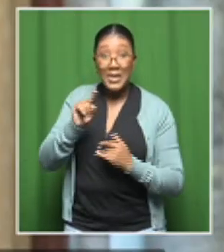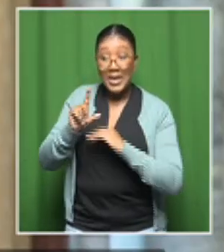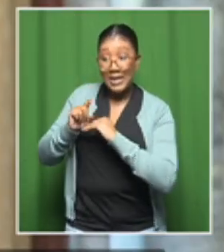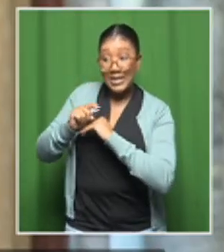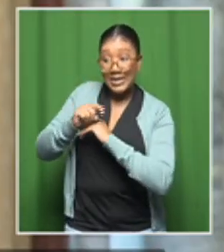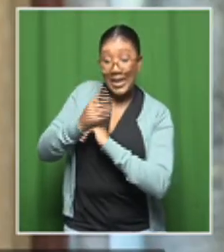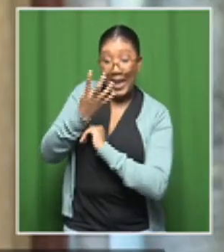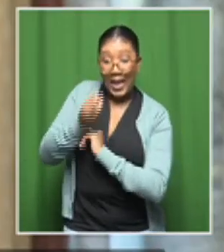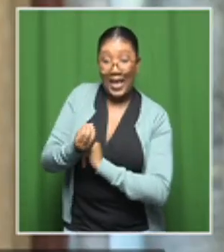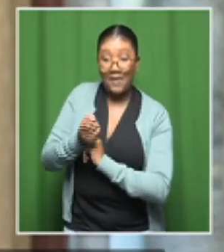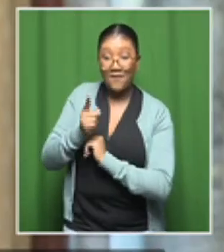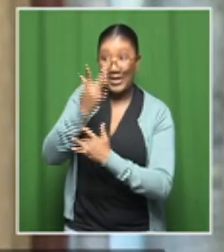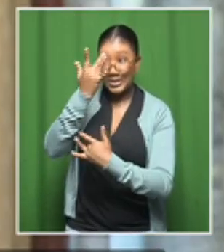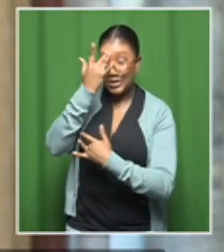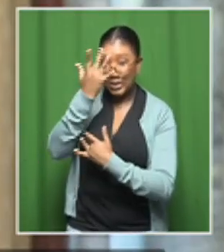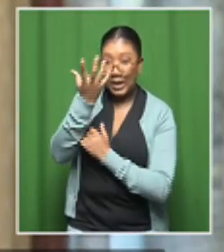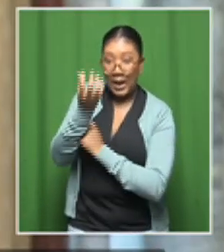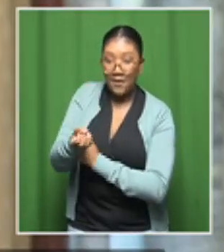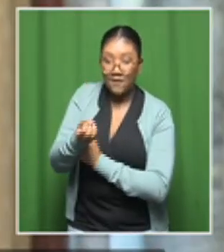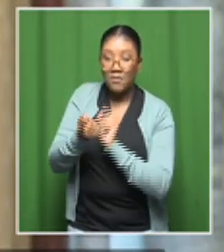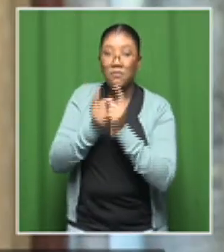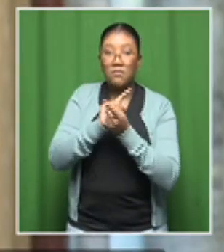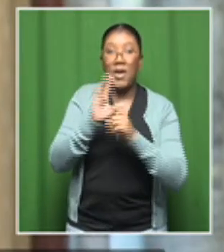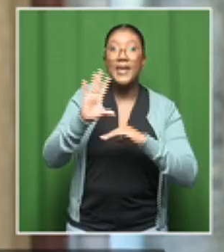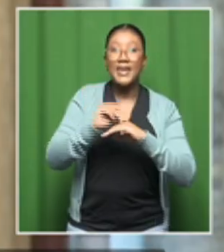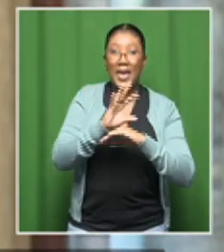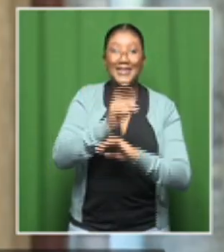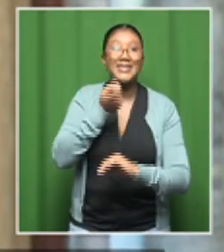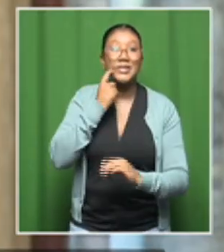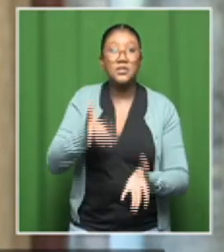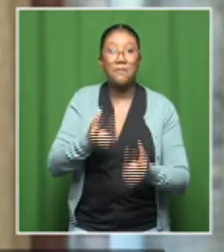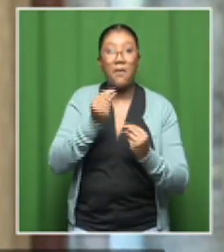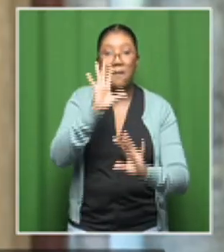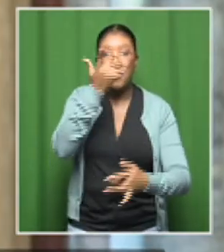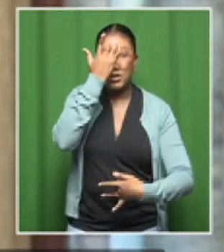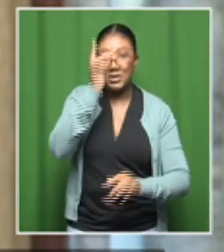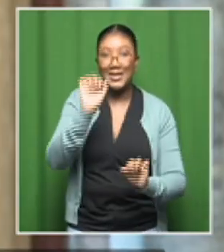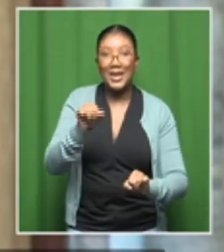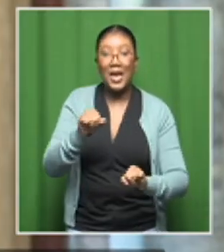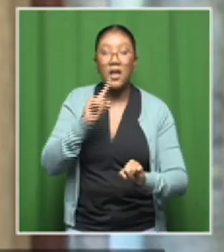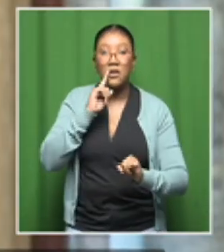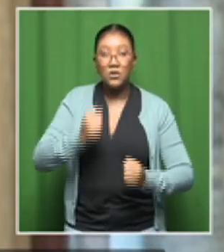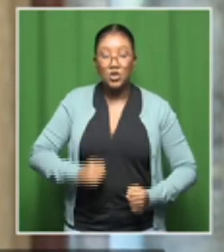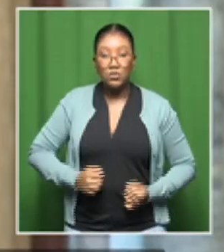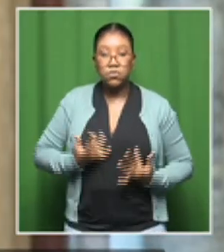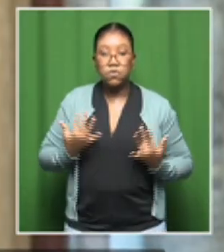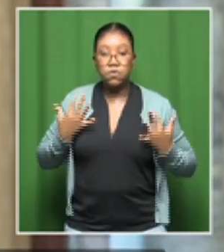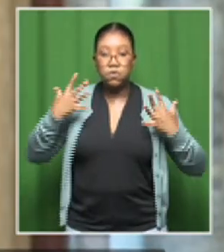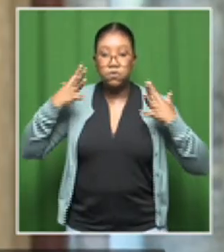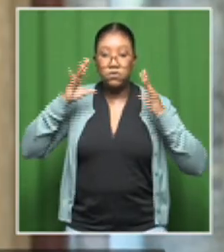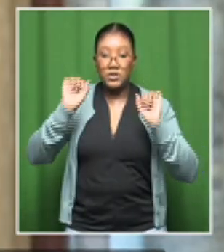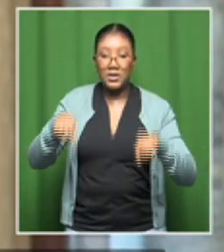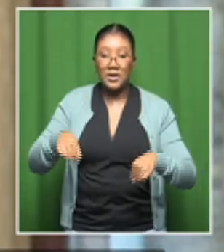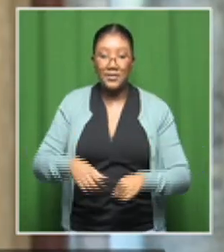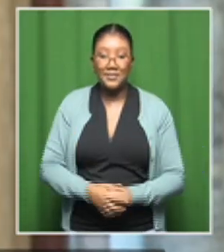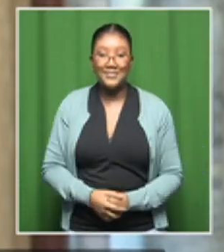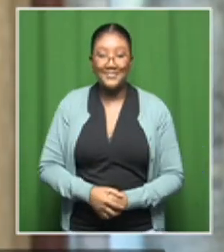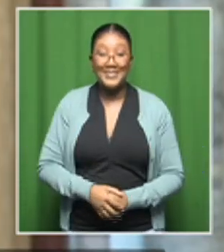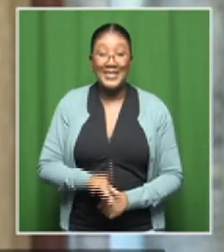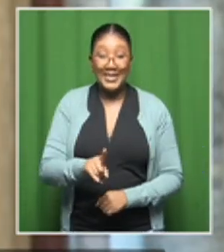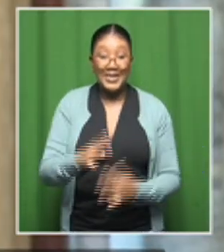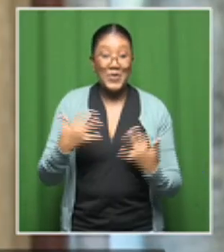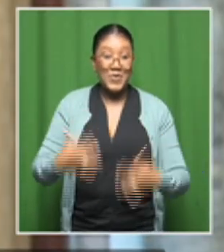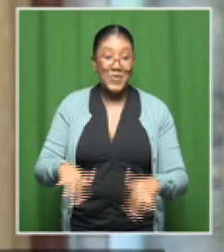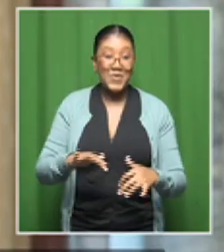infections, then the cancer can develop further. So that's why, in short, where we are, with a